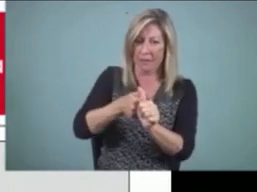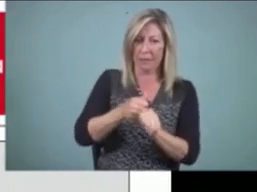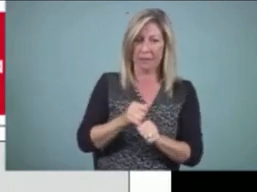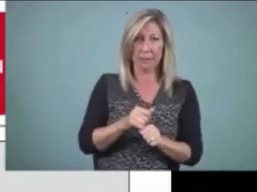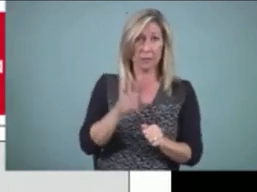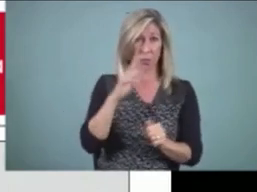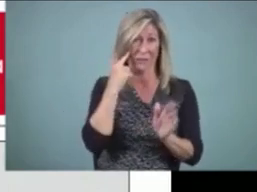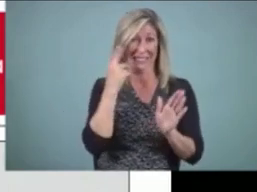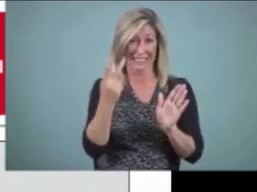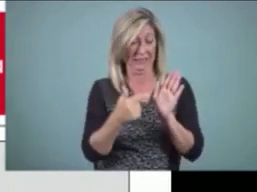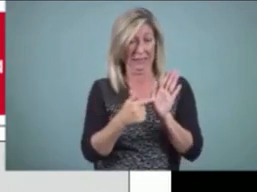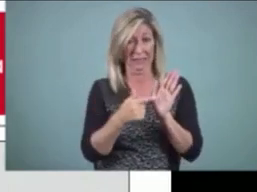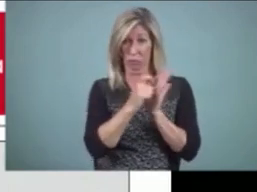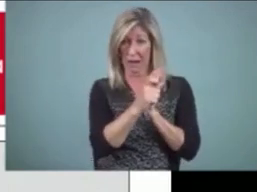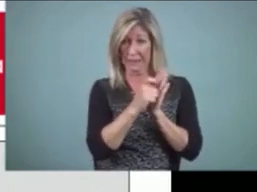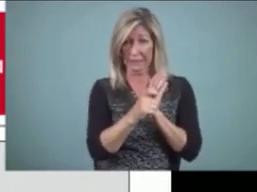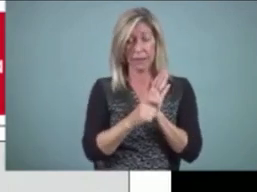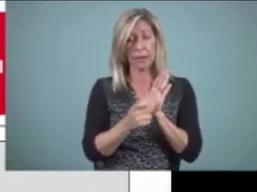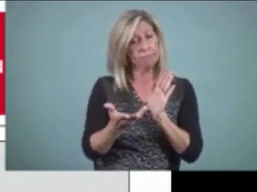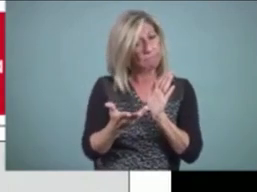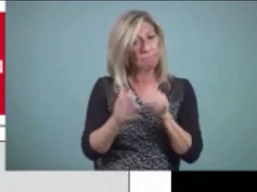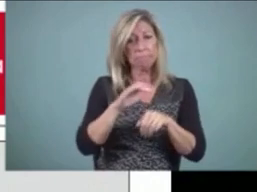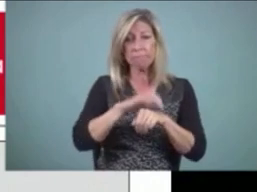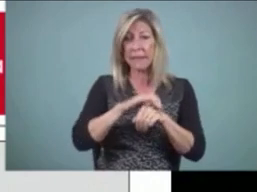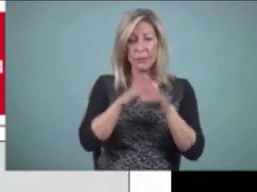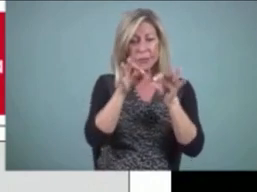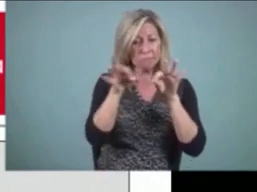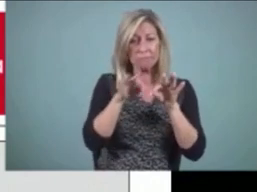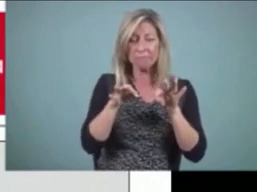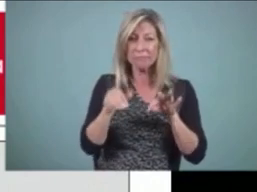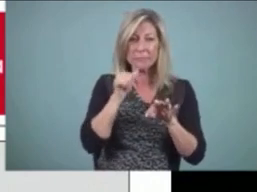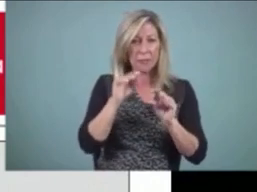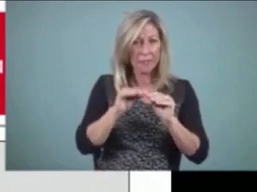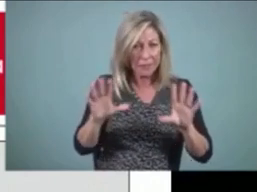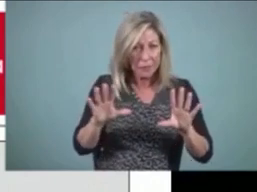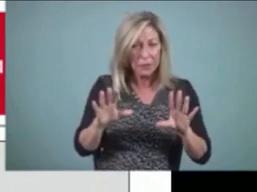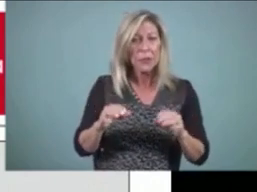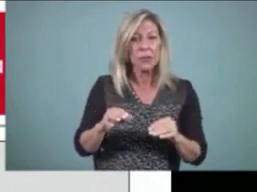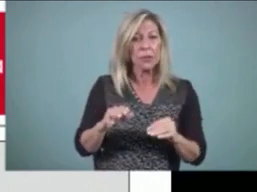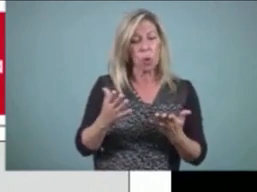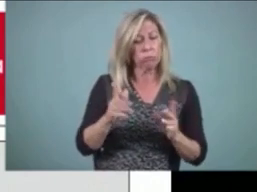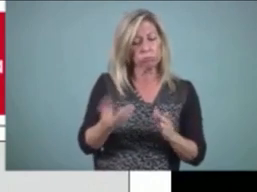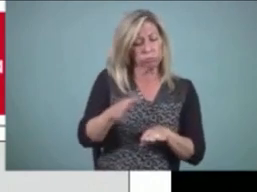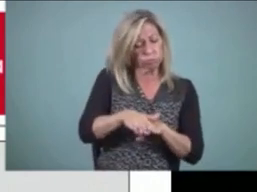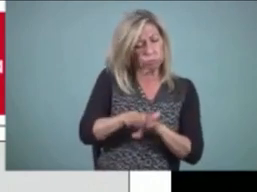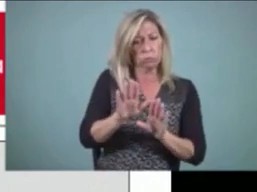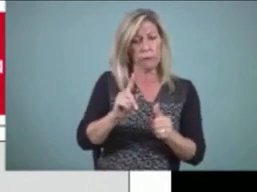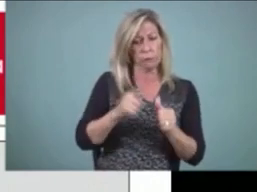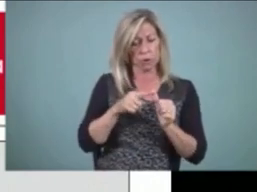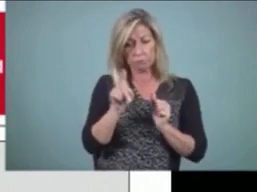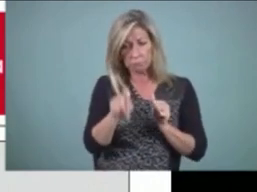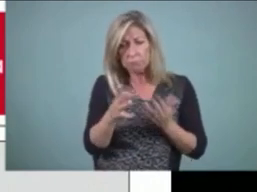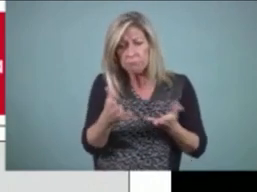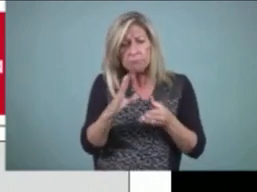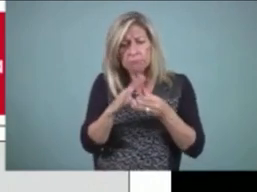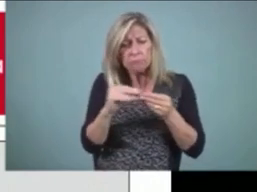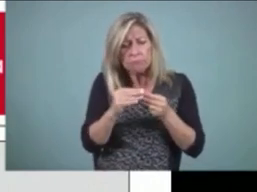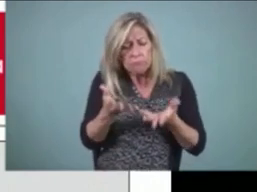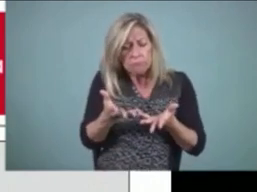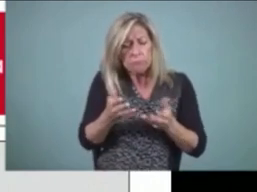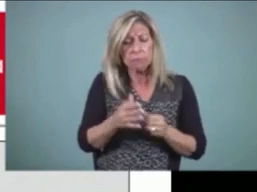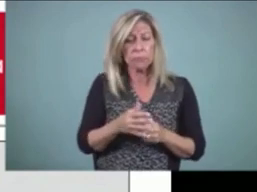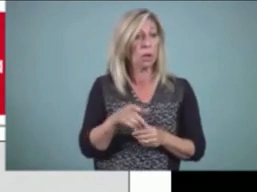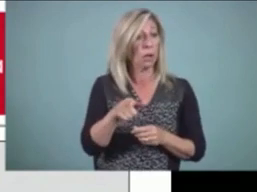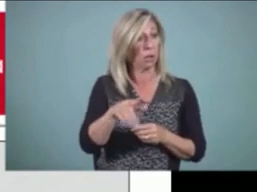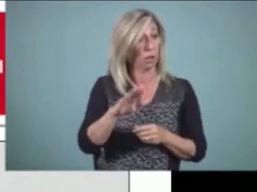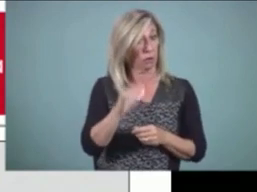is challenged with English. So I asked her to tell me what it was about. So she signed to me that this was a story about her dad in the